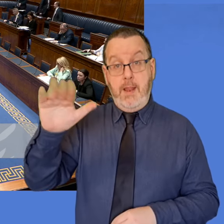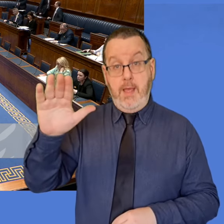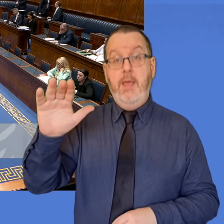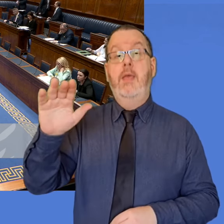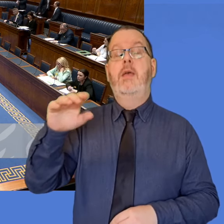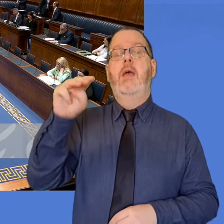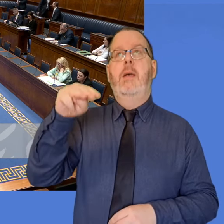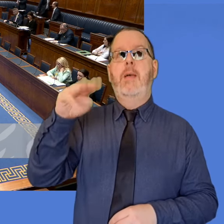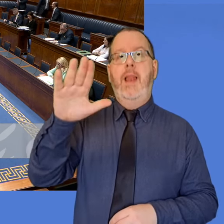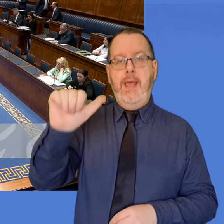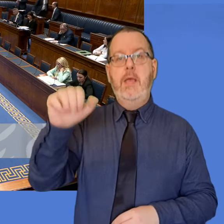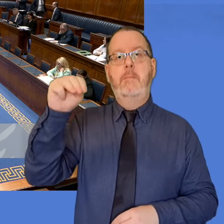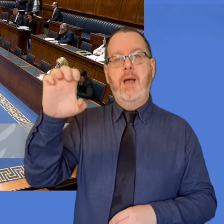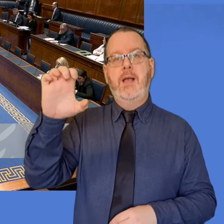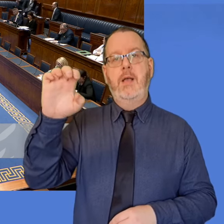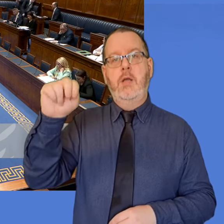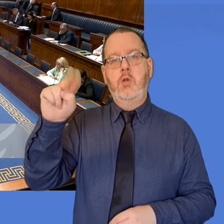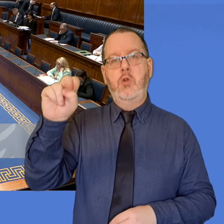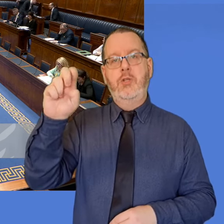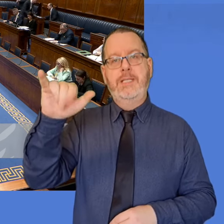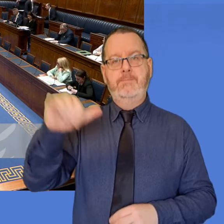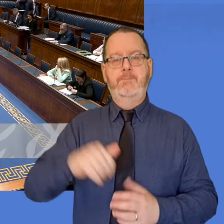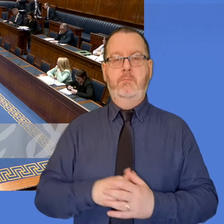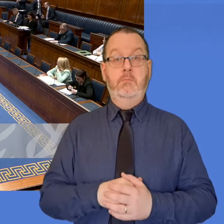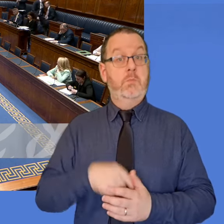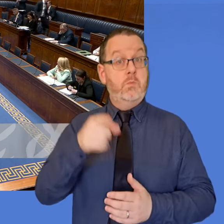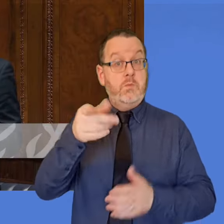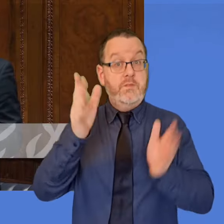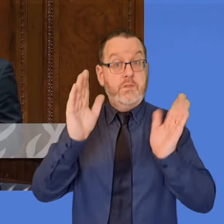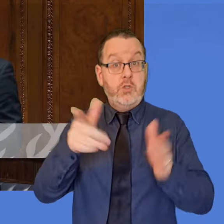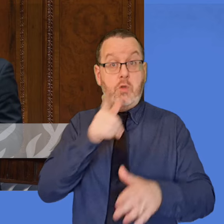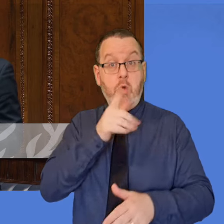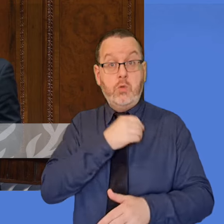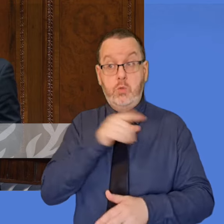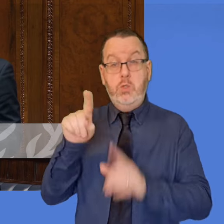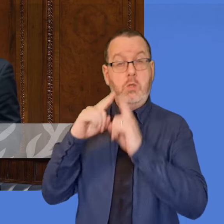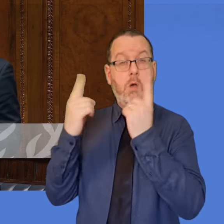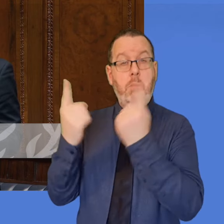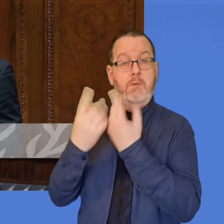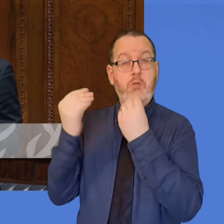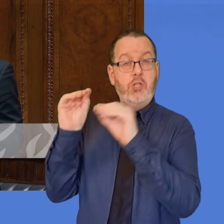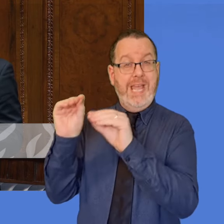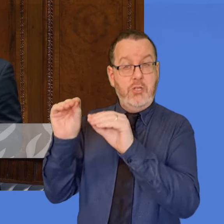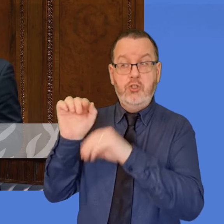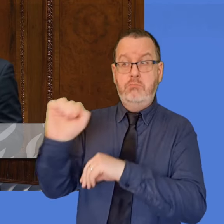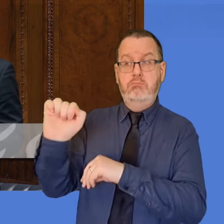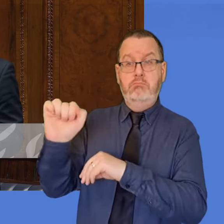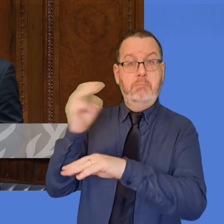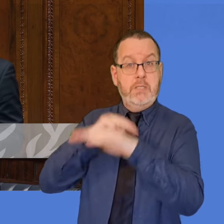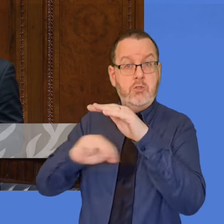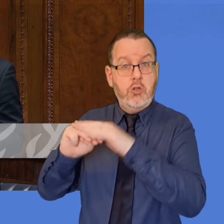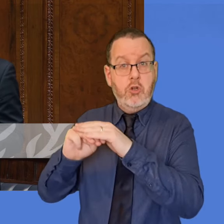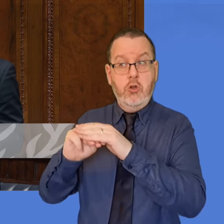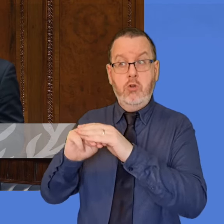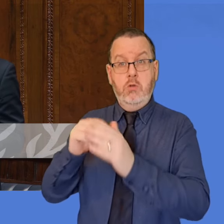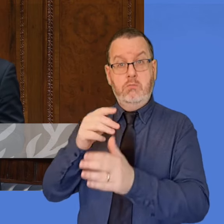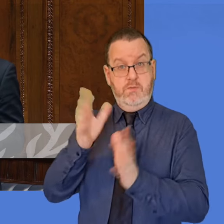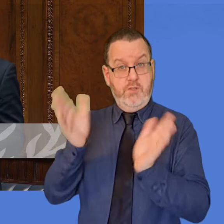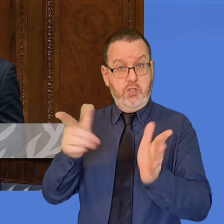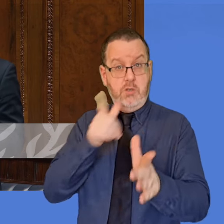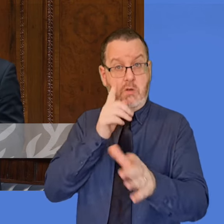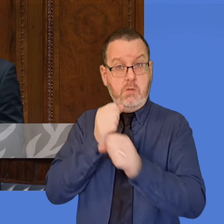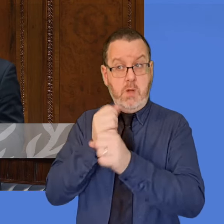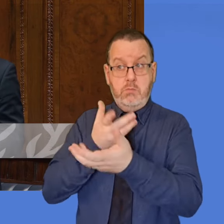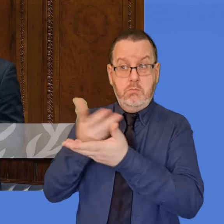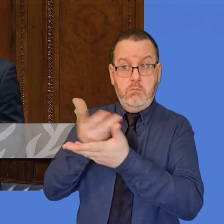That's the first answers thus far. Minister, what conversations have you had with the Department for Education and the Minister there in relation to the